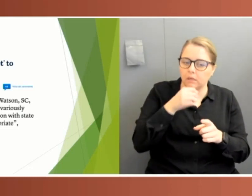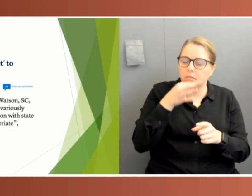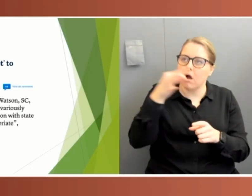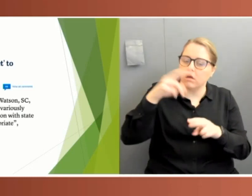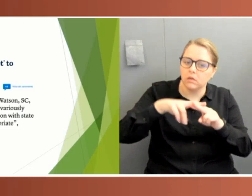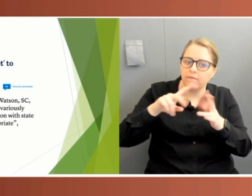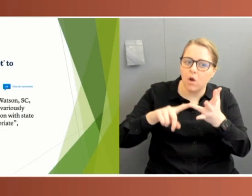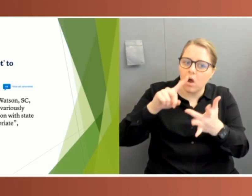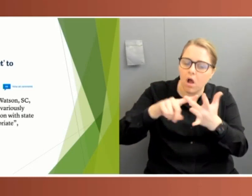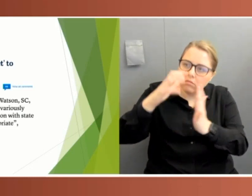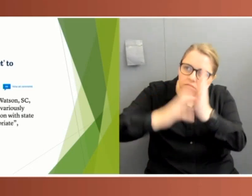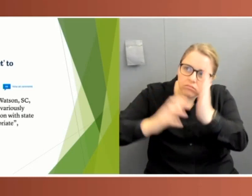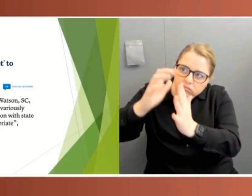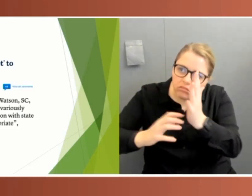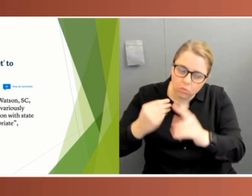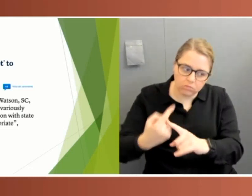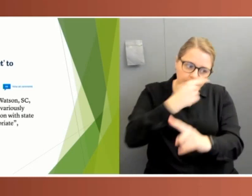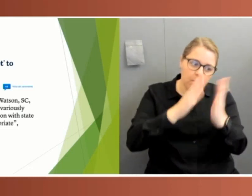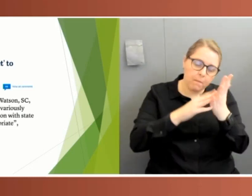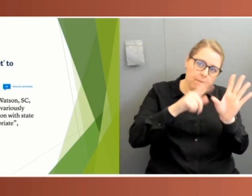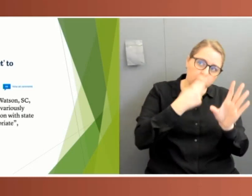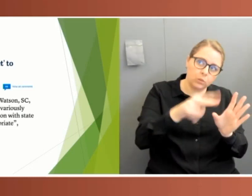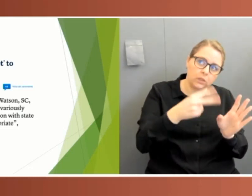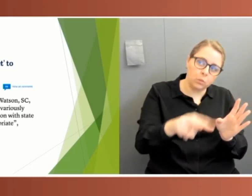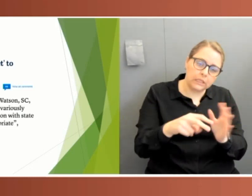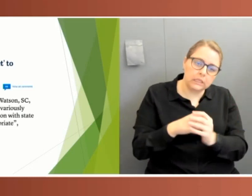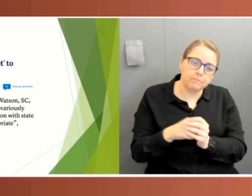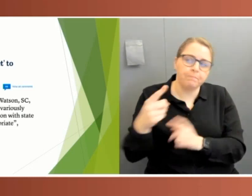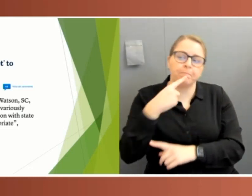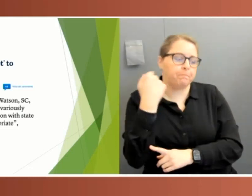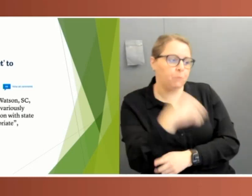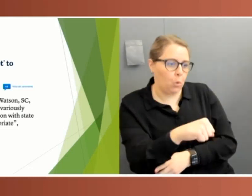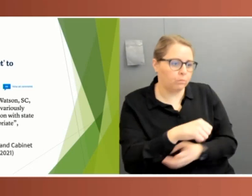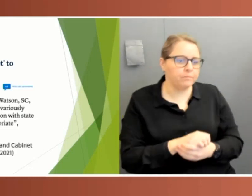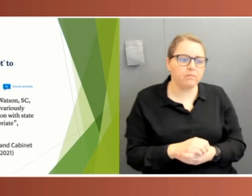May 2020 meeting. When these were denied, he lodged a claim with the AAT.